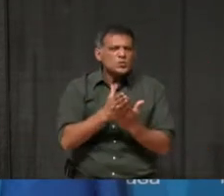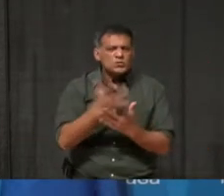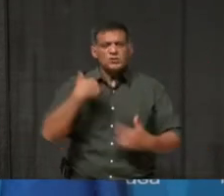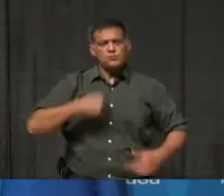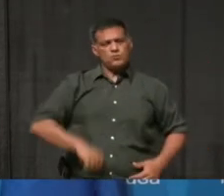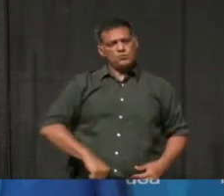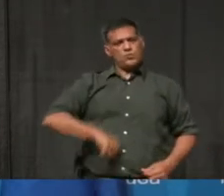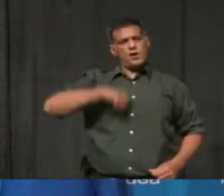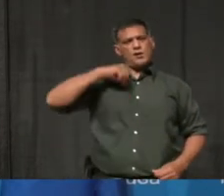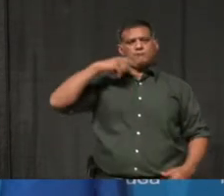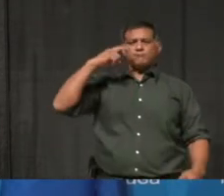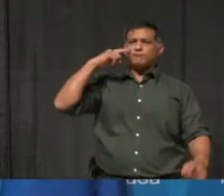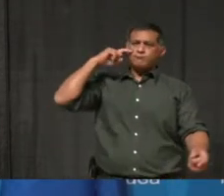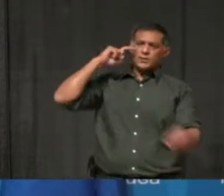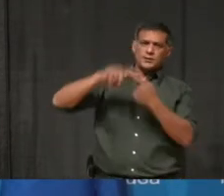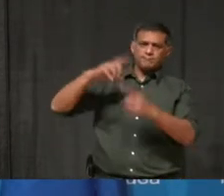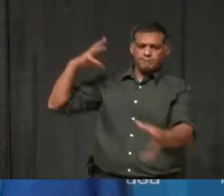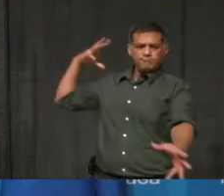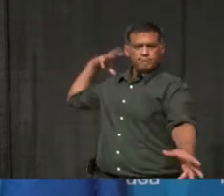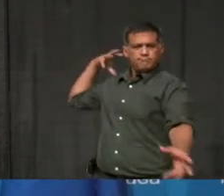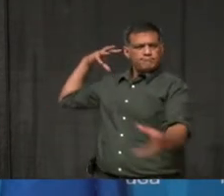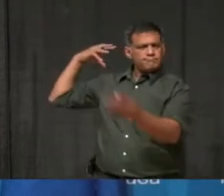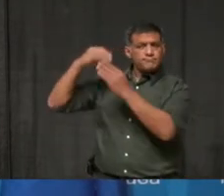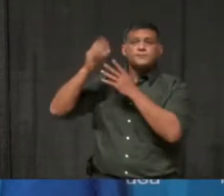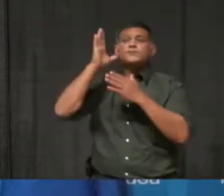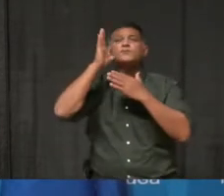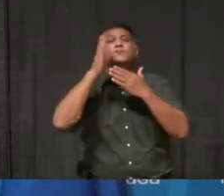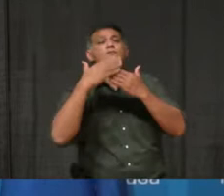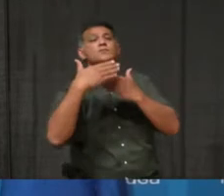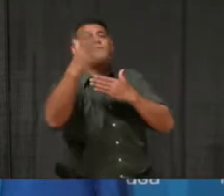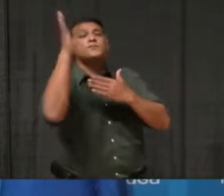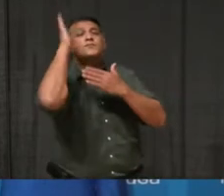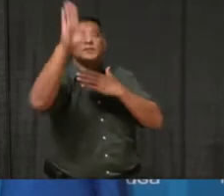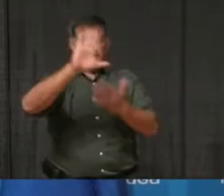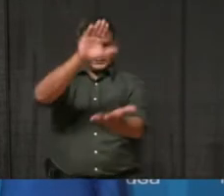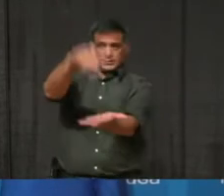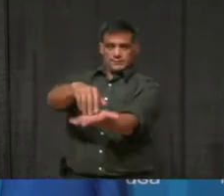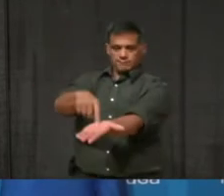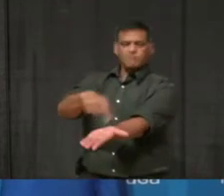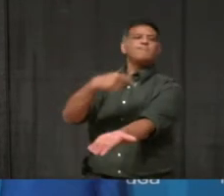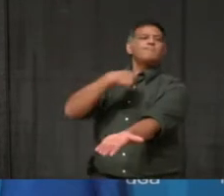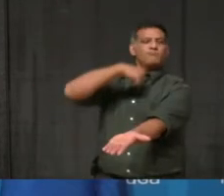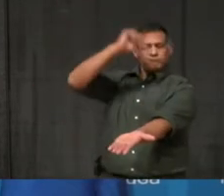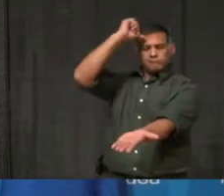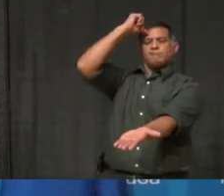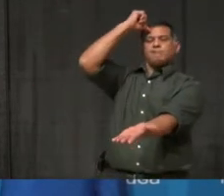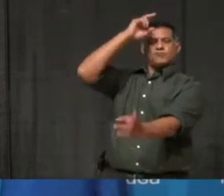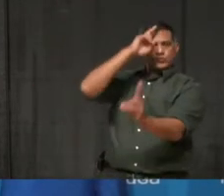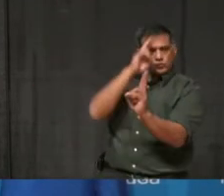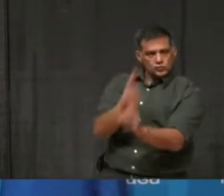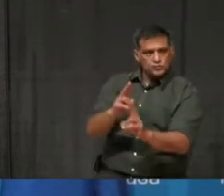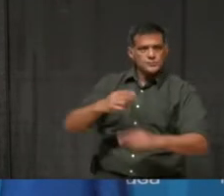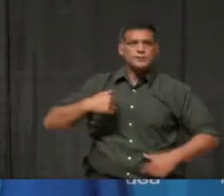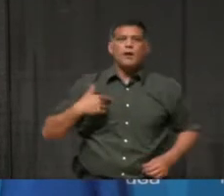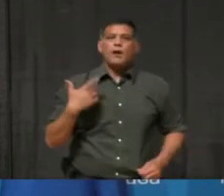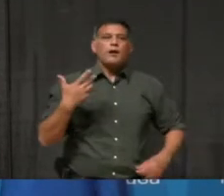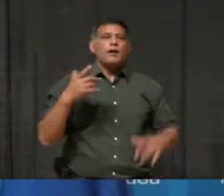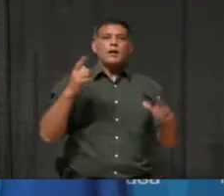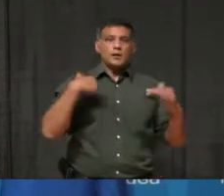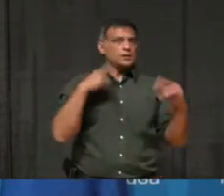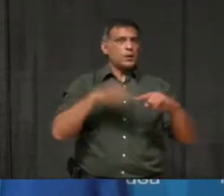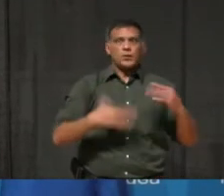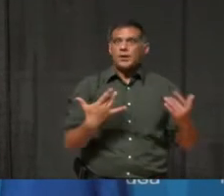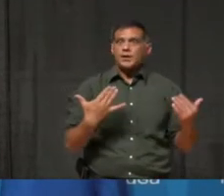for generations to come, right in the heart of our city. We can't wait to unveil the new Hazel